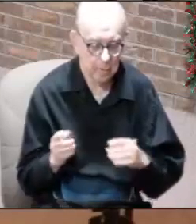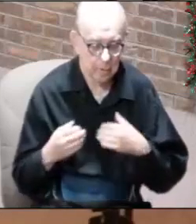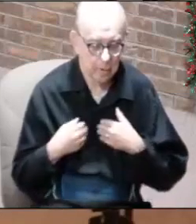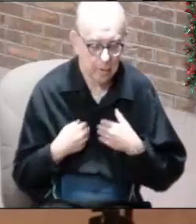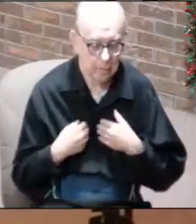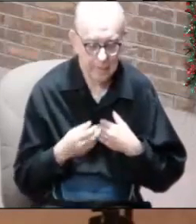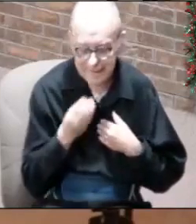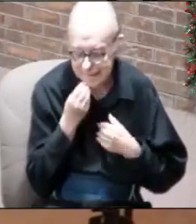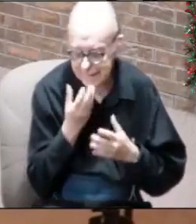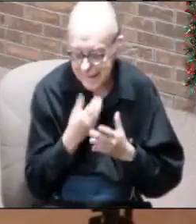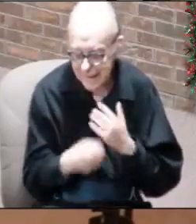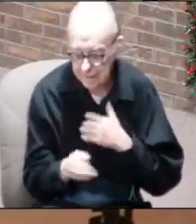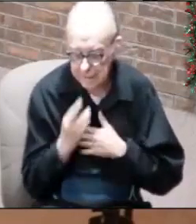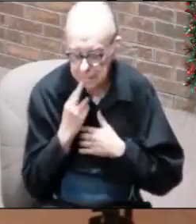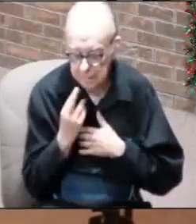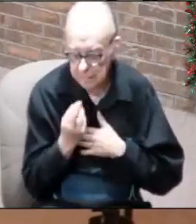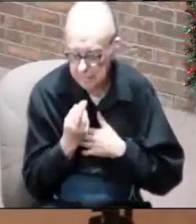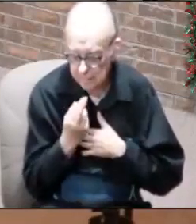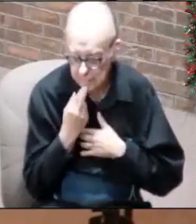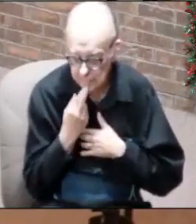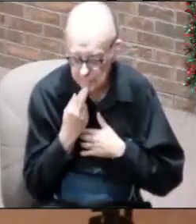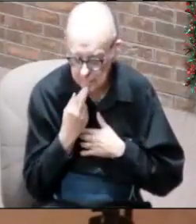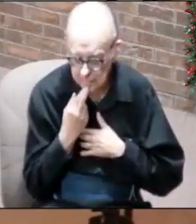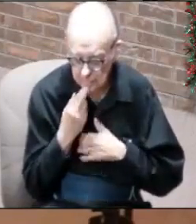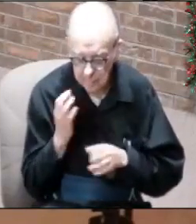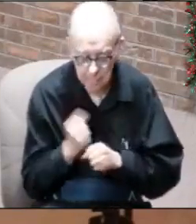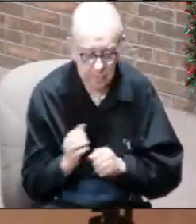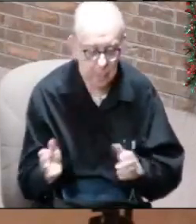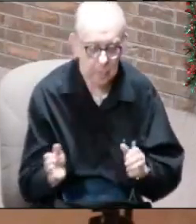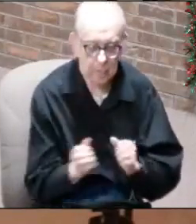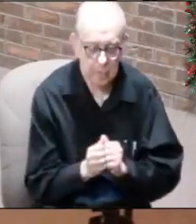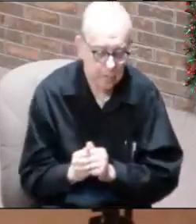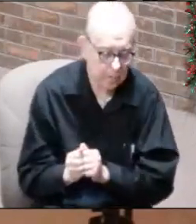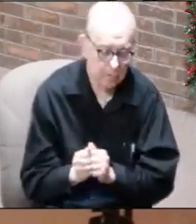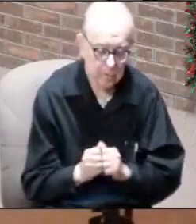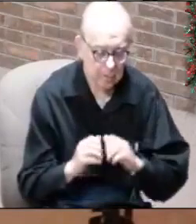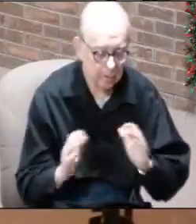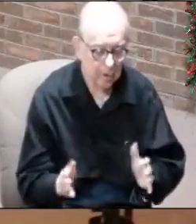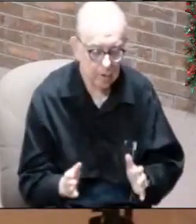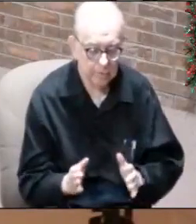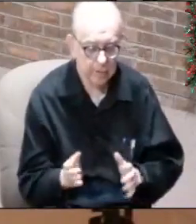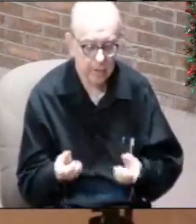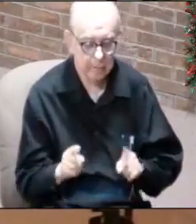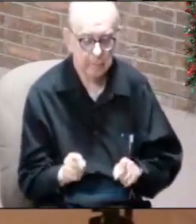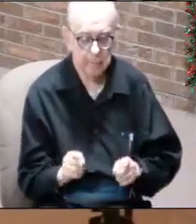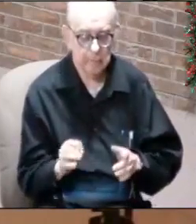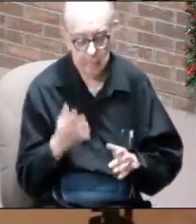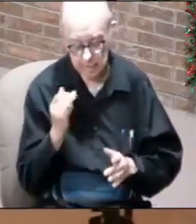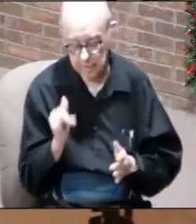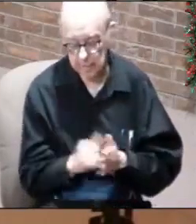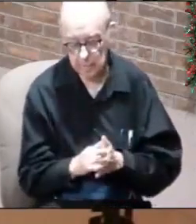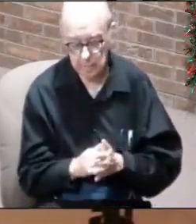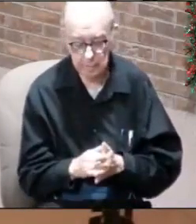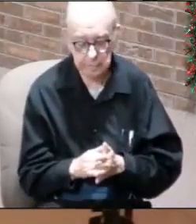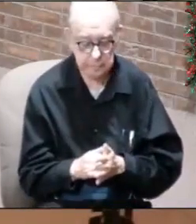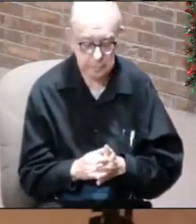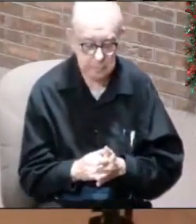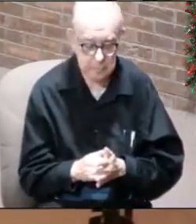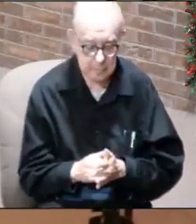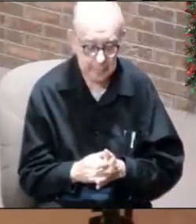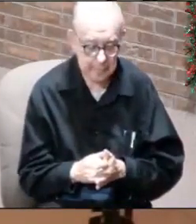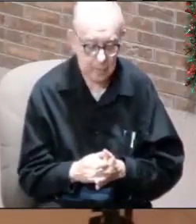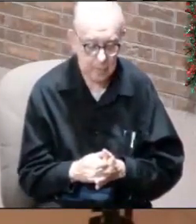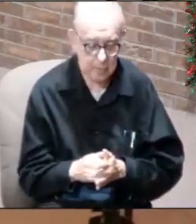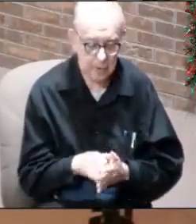had eaten out. You couldn't gather in large events because that would be a